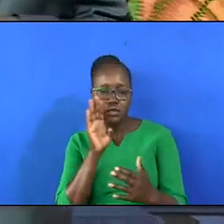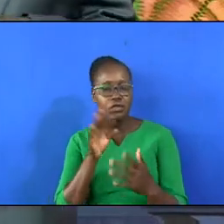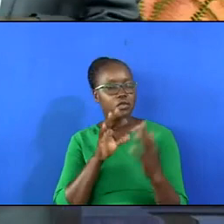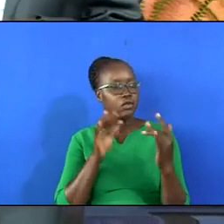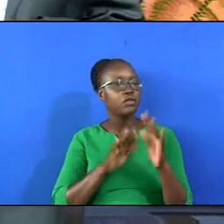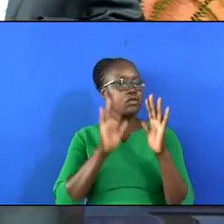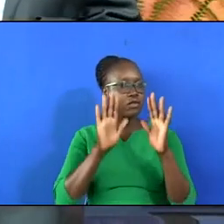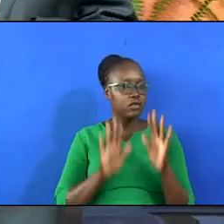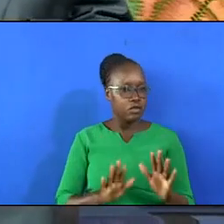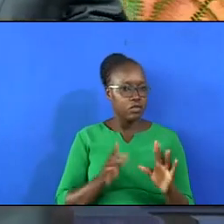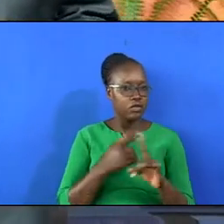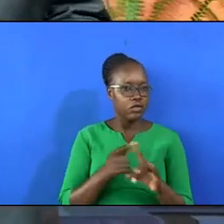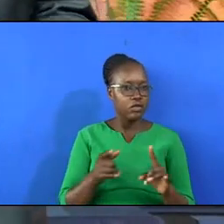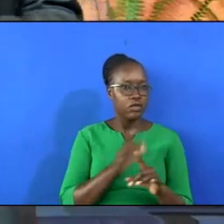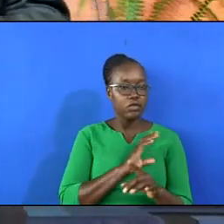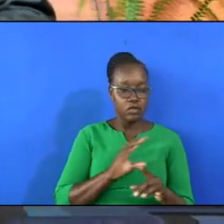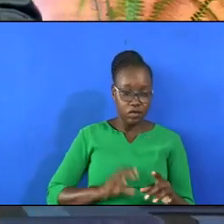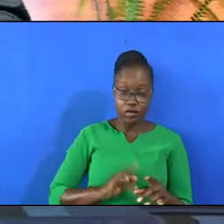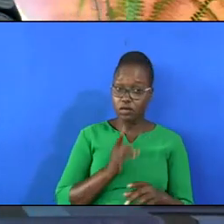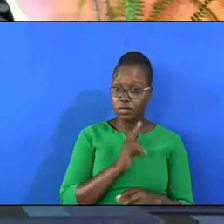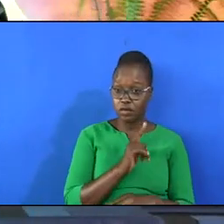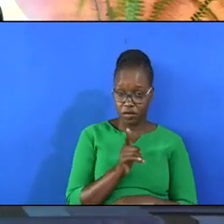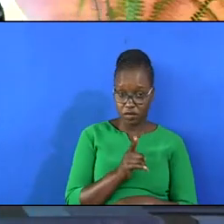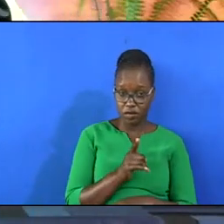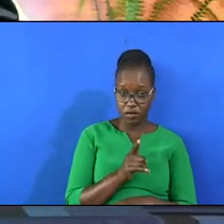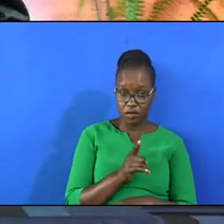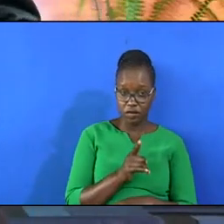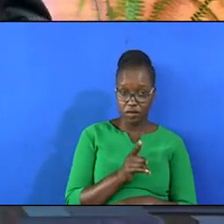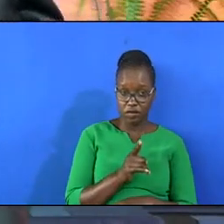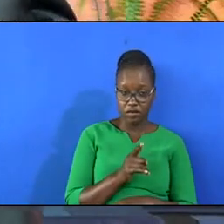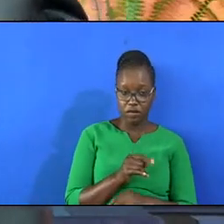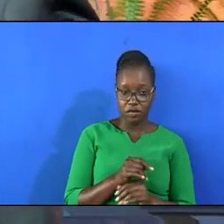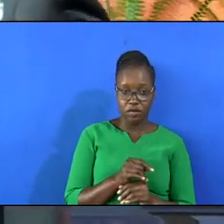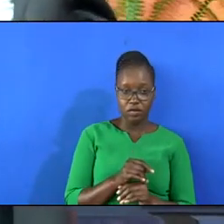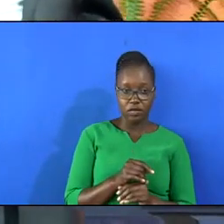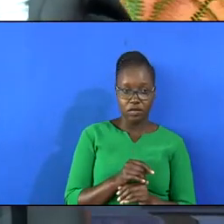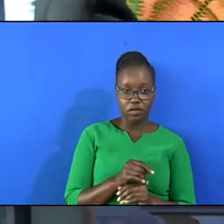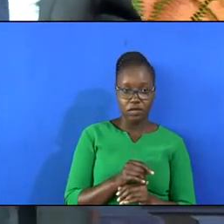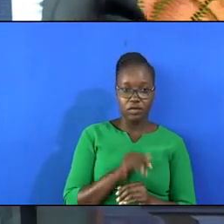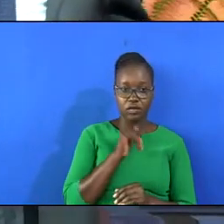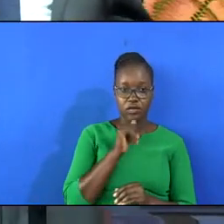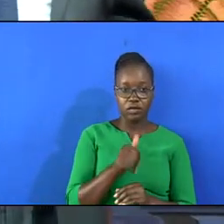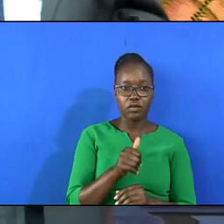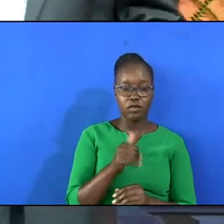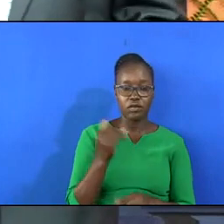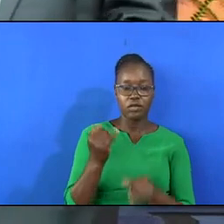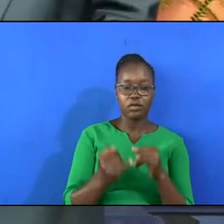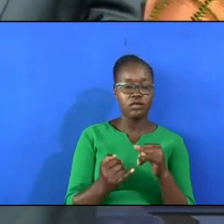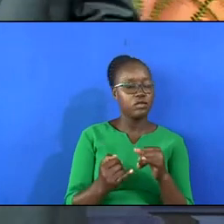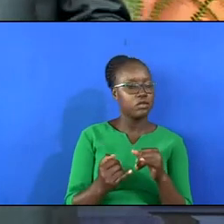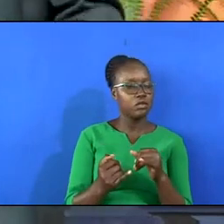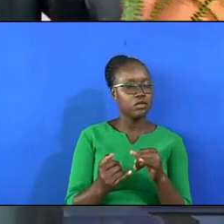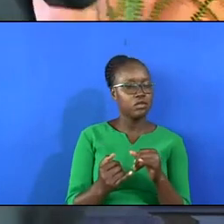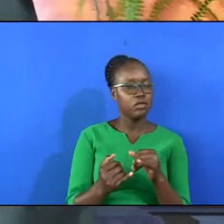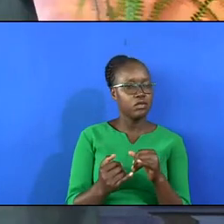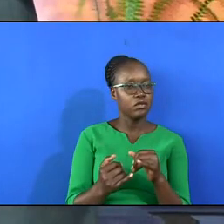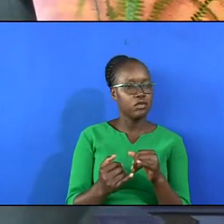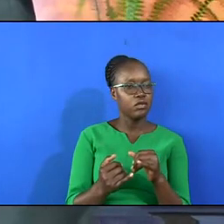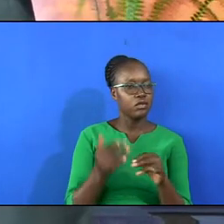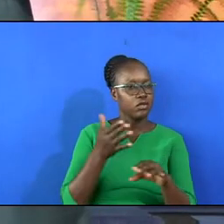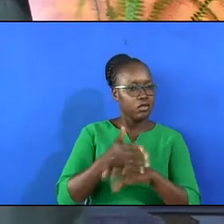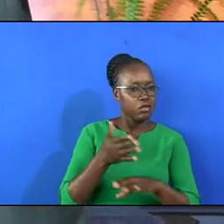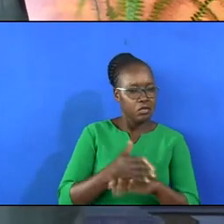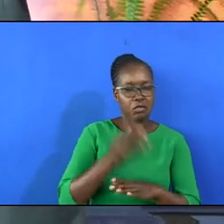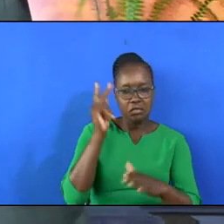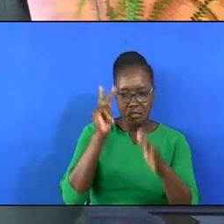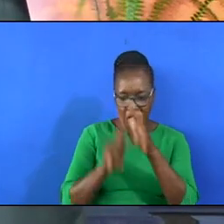but Christ warned you, that is not the end. False